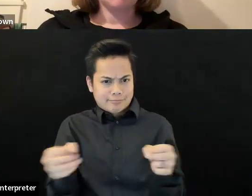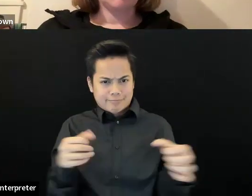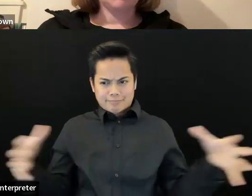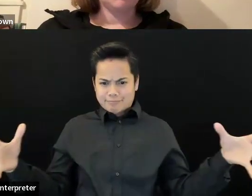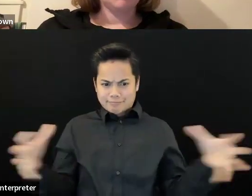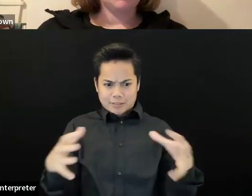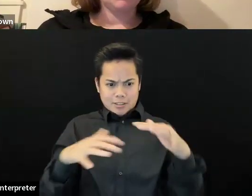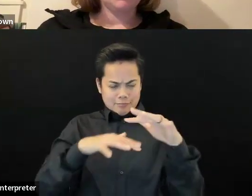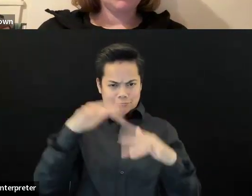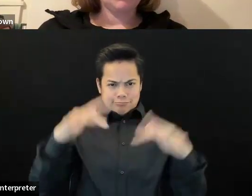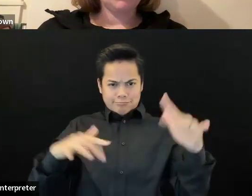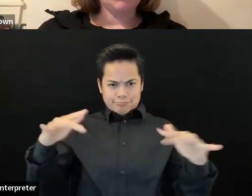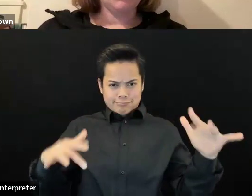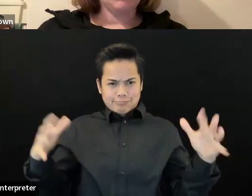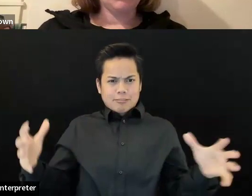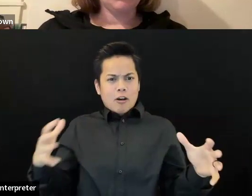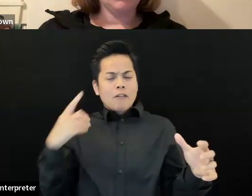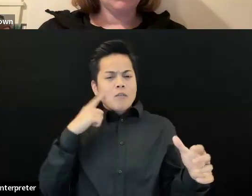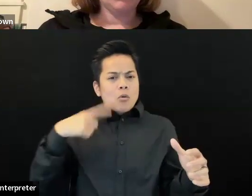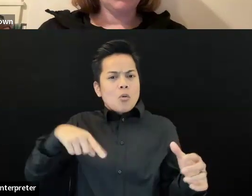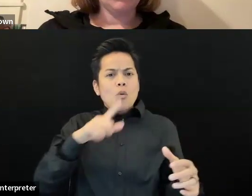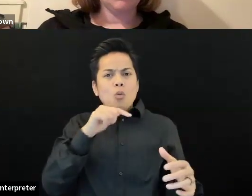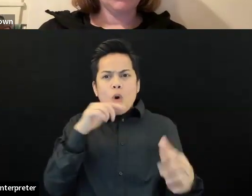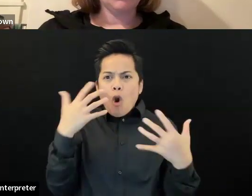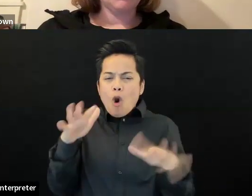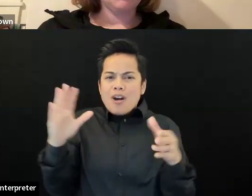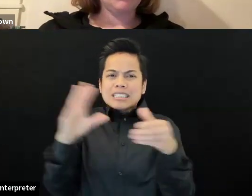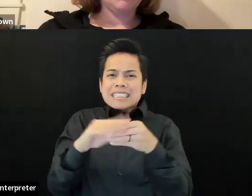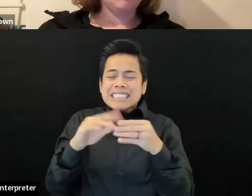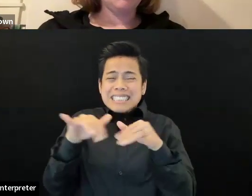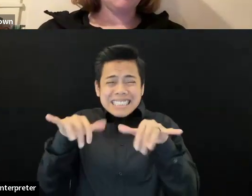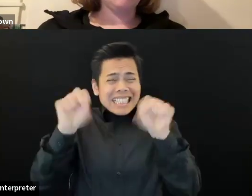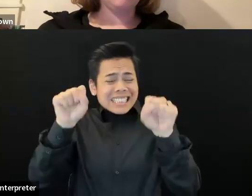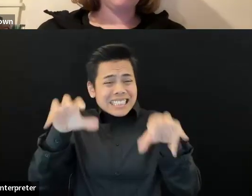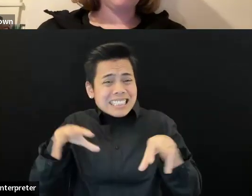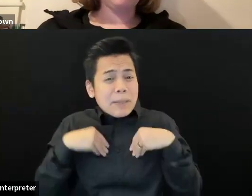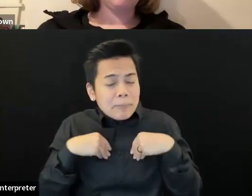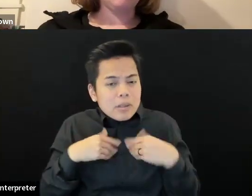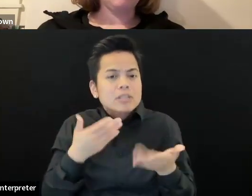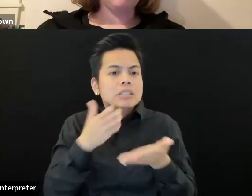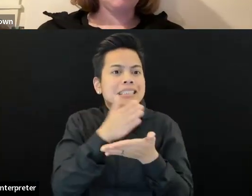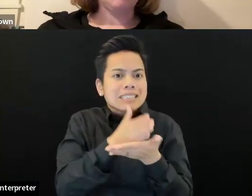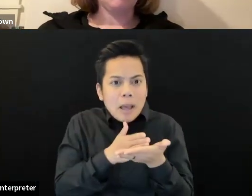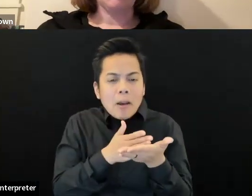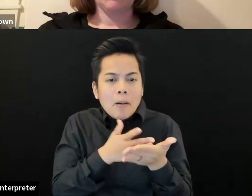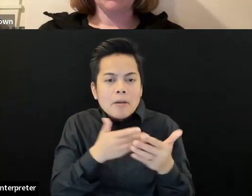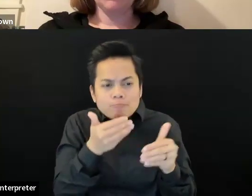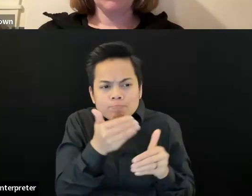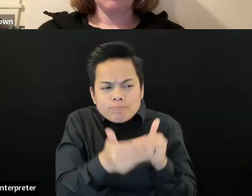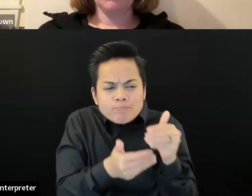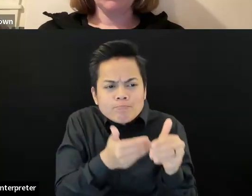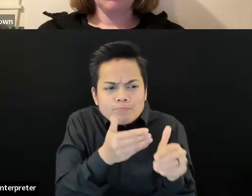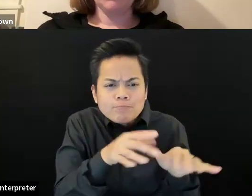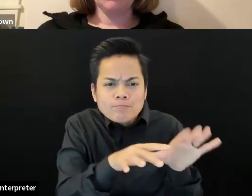group soon to announce because we know we're going to really need to, um, get some, some great advice from this, this